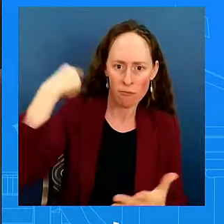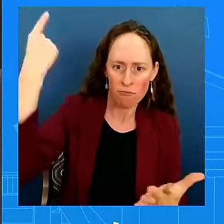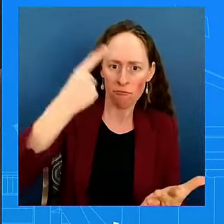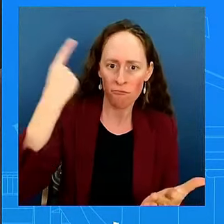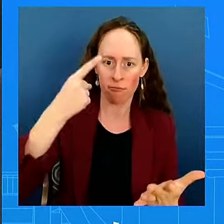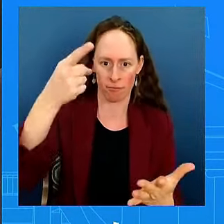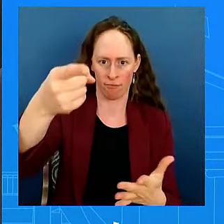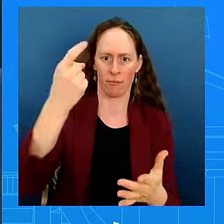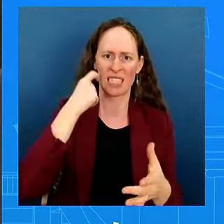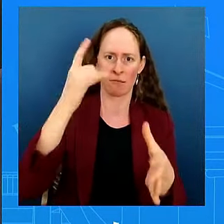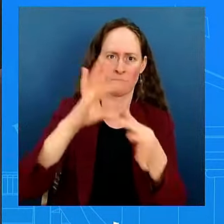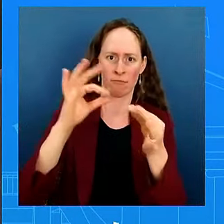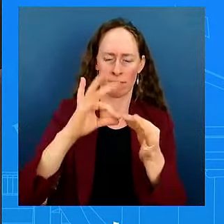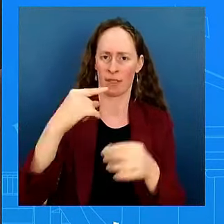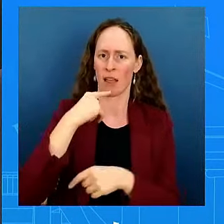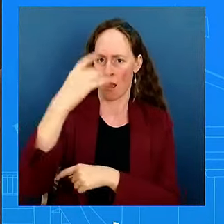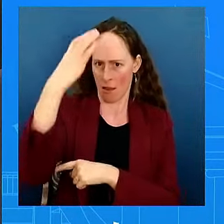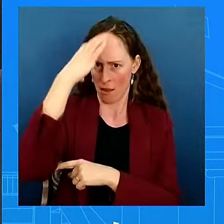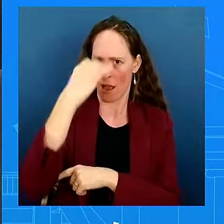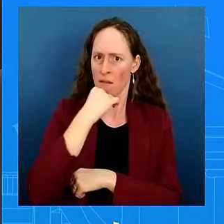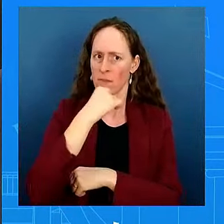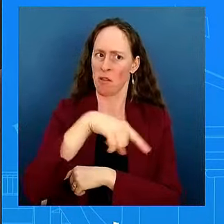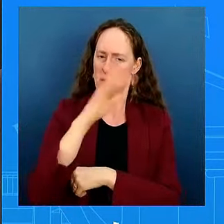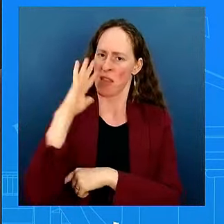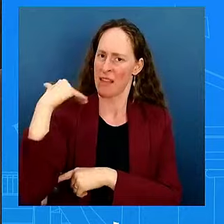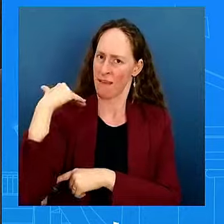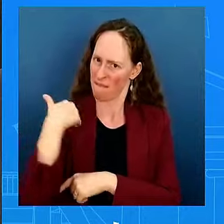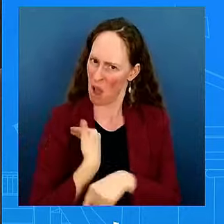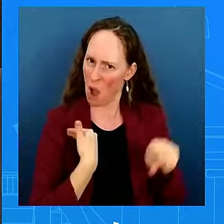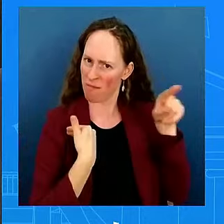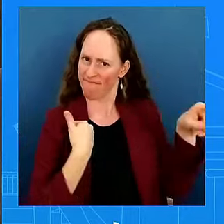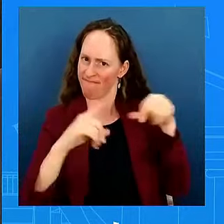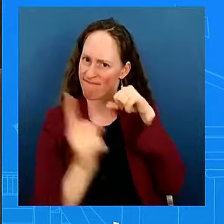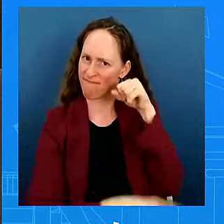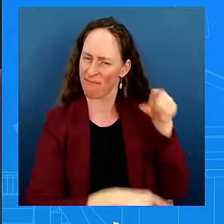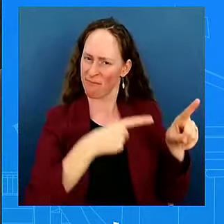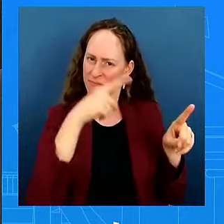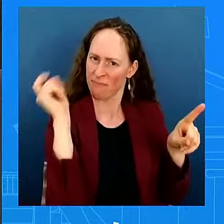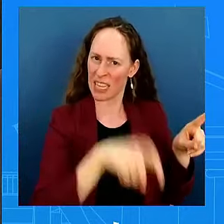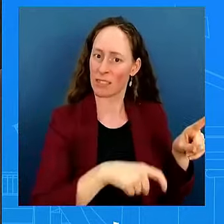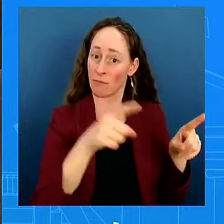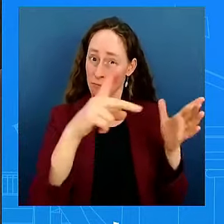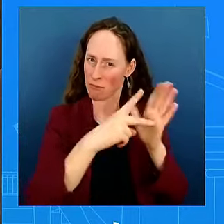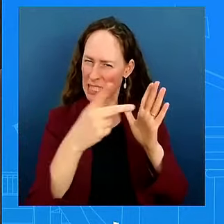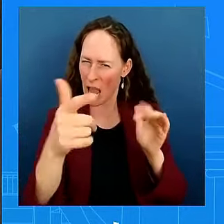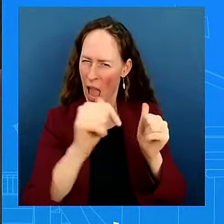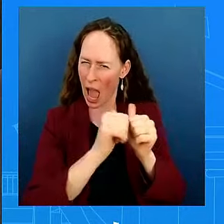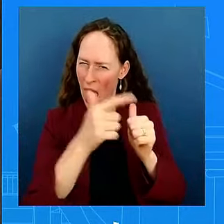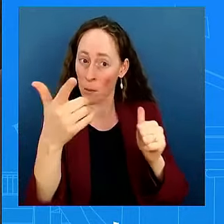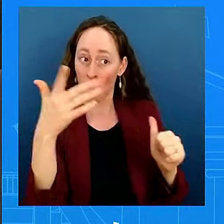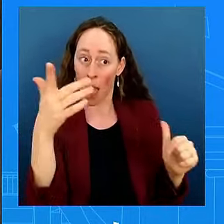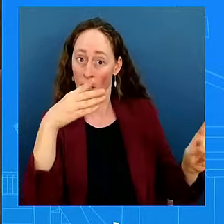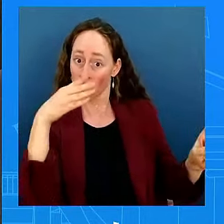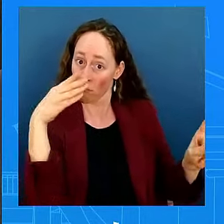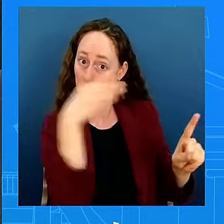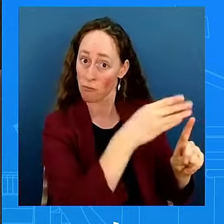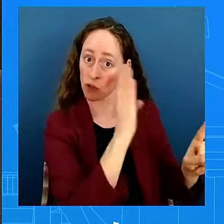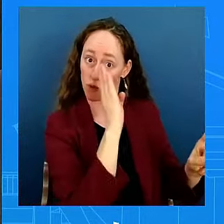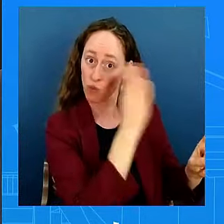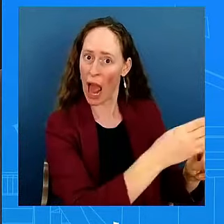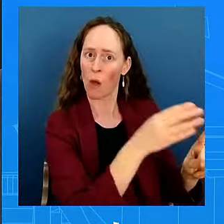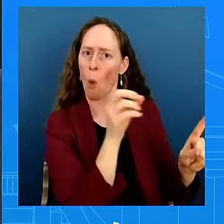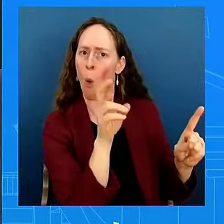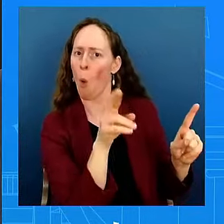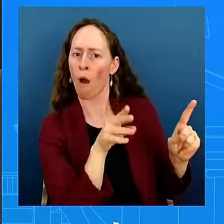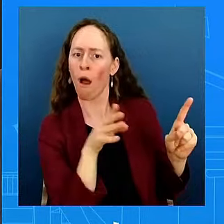actions. Can you just clarify whether you're talking just generally about eventually Hamas will pay for what they have done, or are you